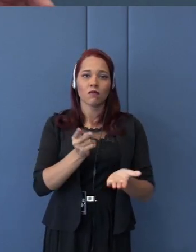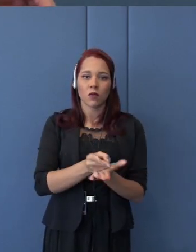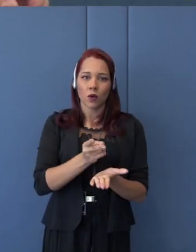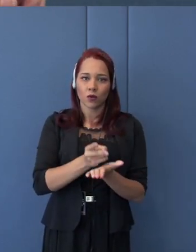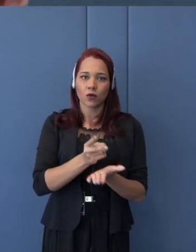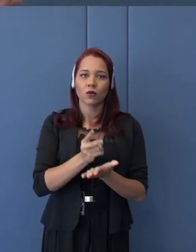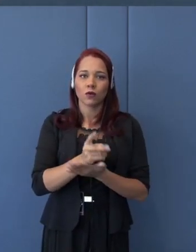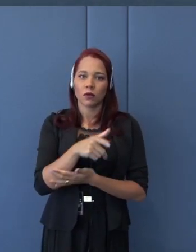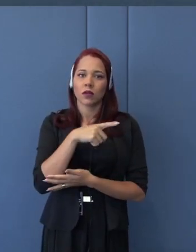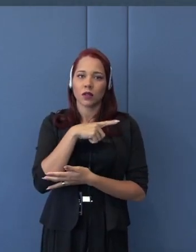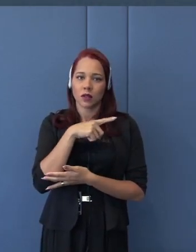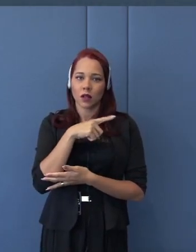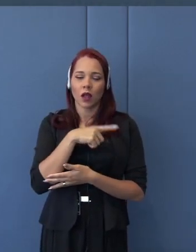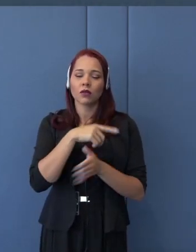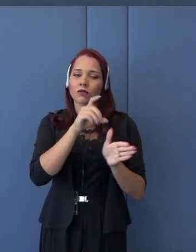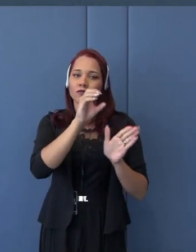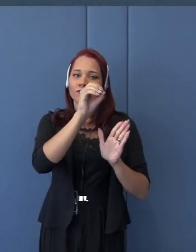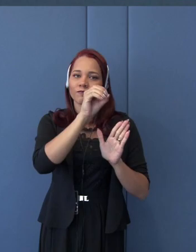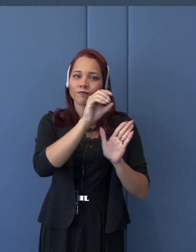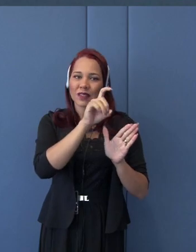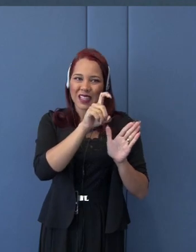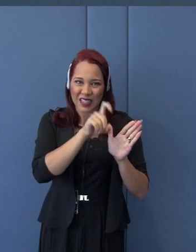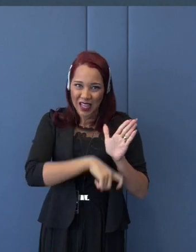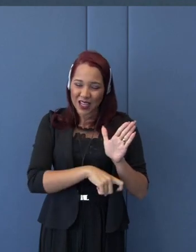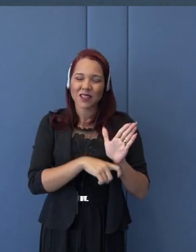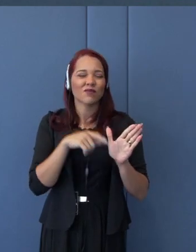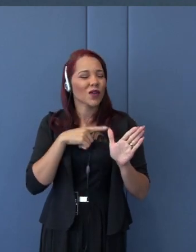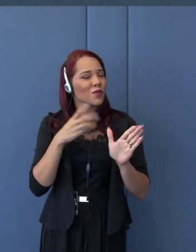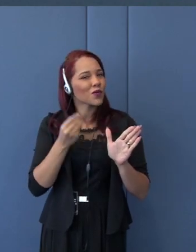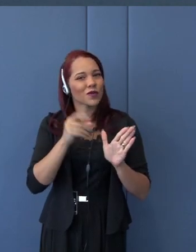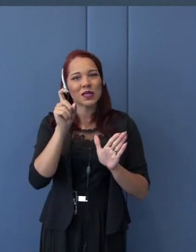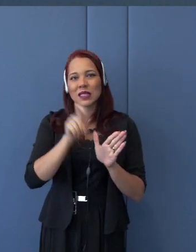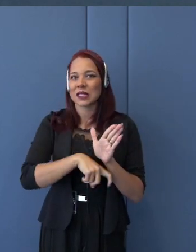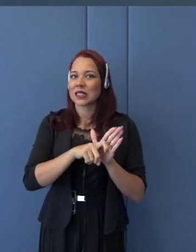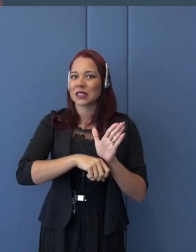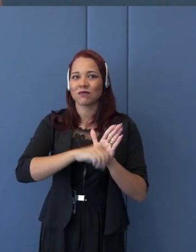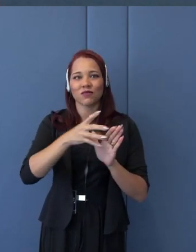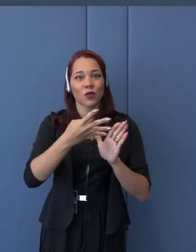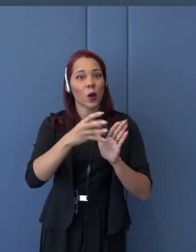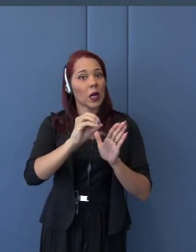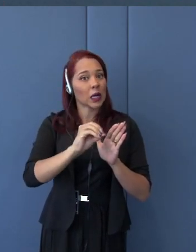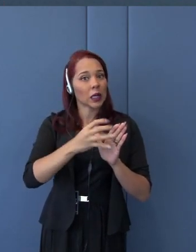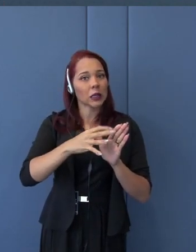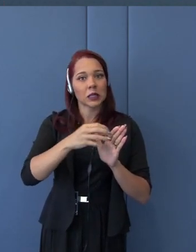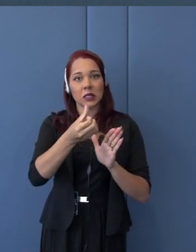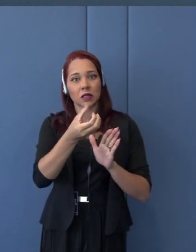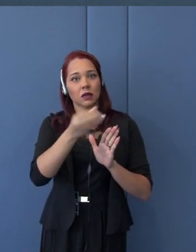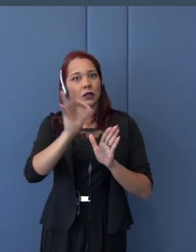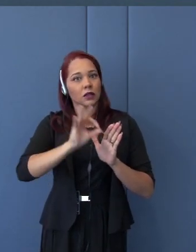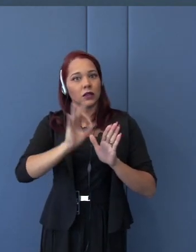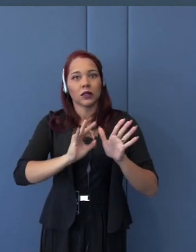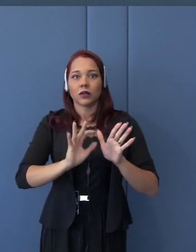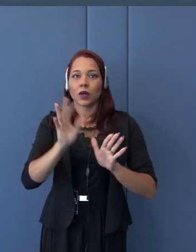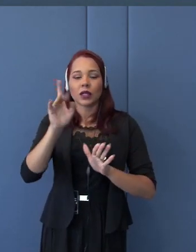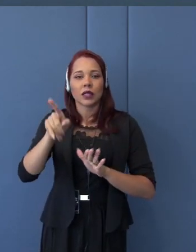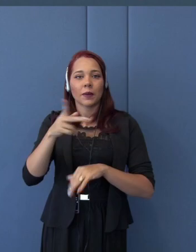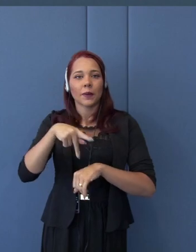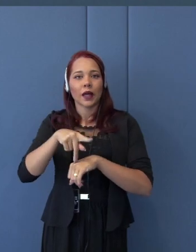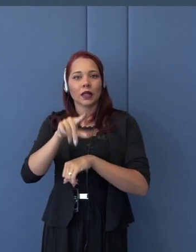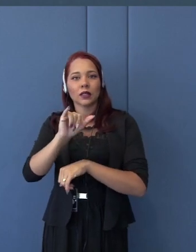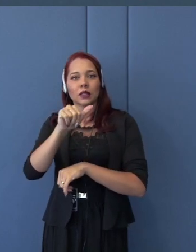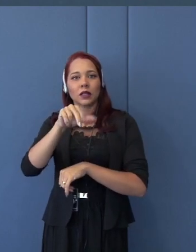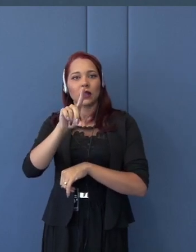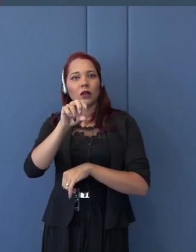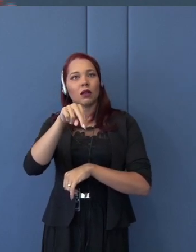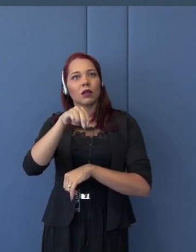duties, like in the case of Thailand, from 40% to 60%, or in the case of Indonesia, even higher. So, in order